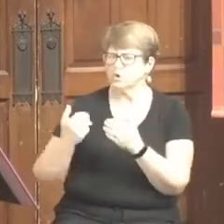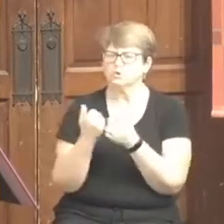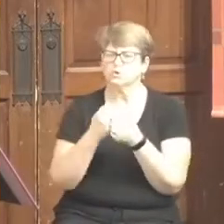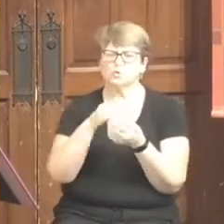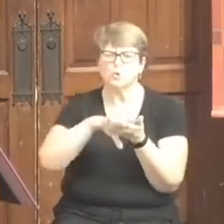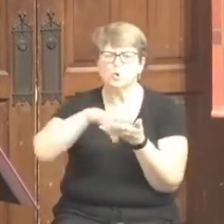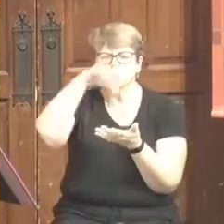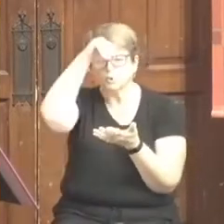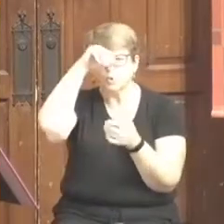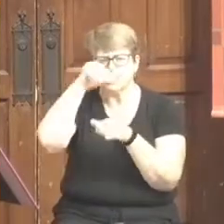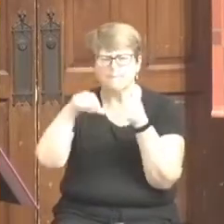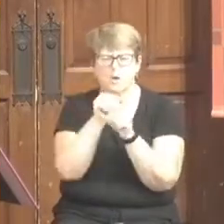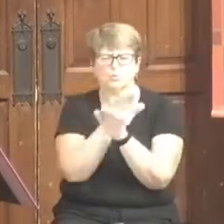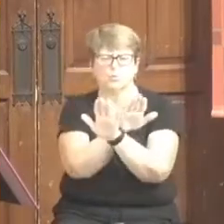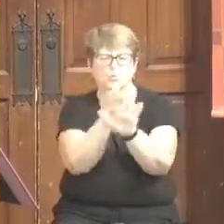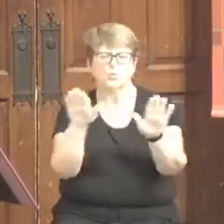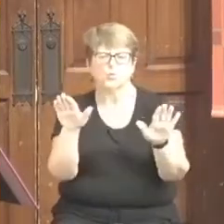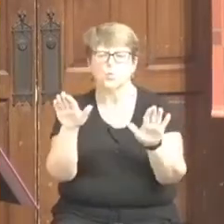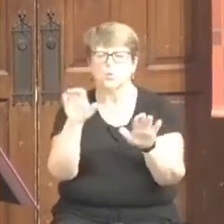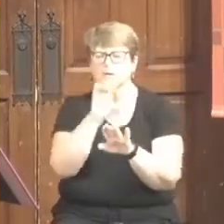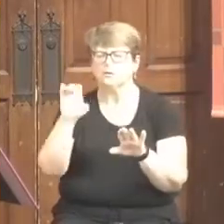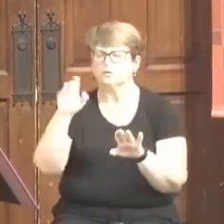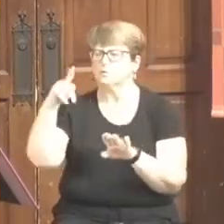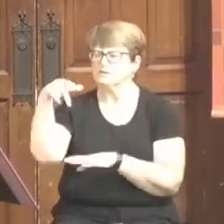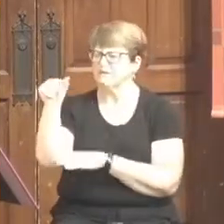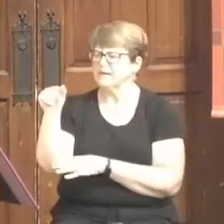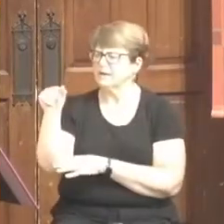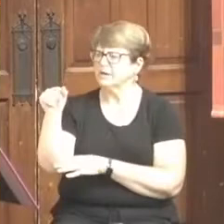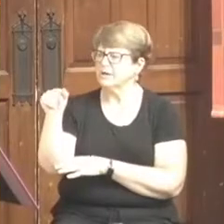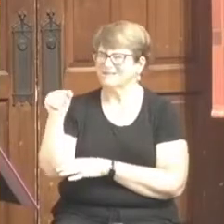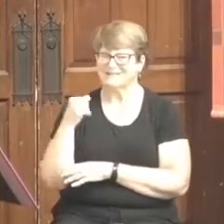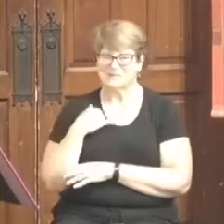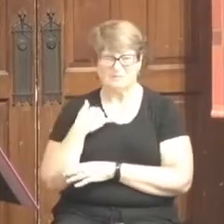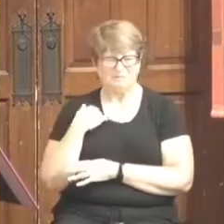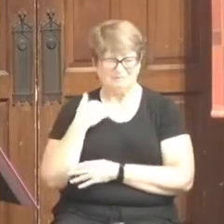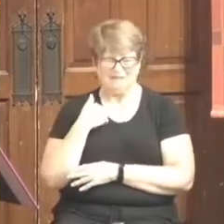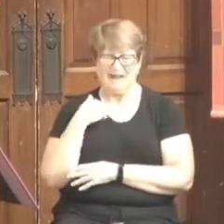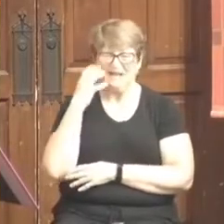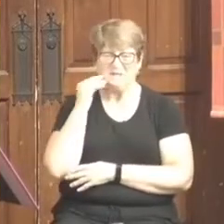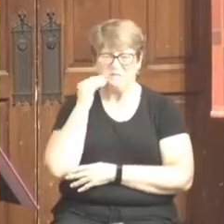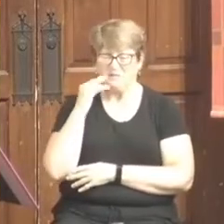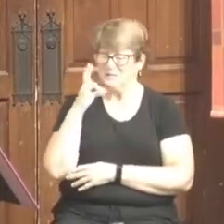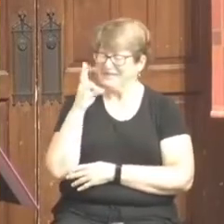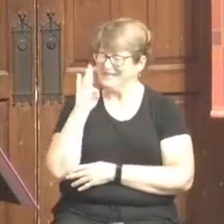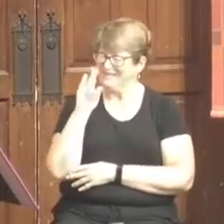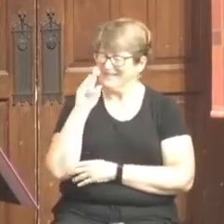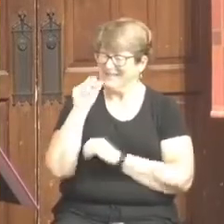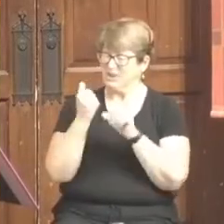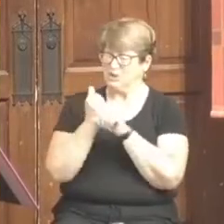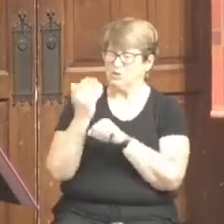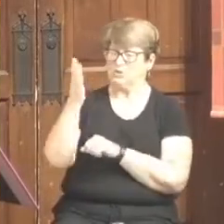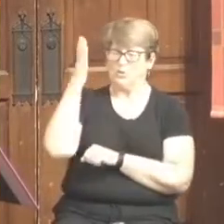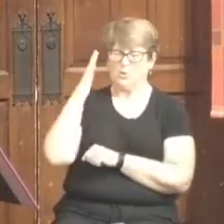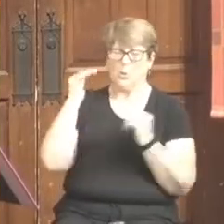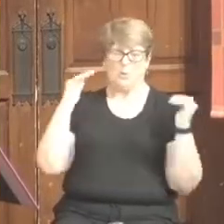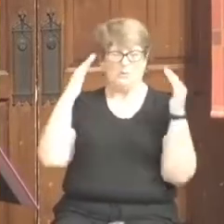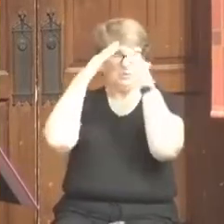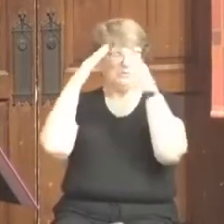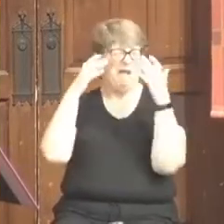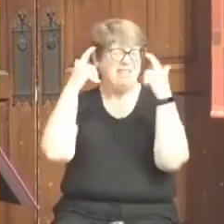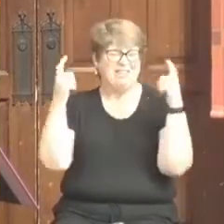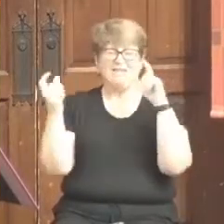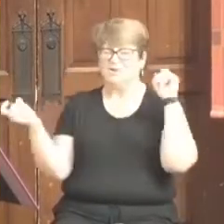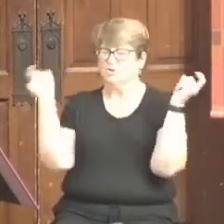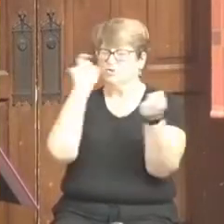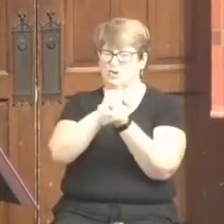about eastern Pennsylvania because, you know, it was 17 years ago that I became a bishop. And a lot has changed